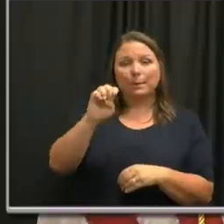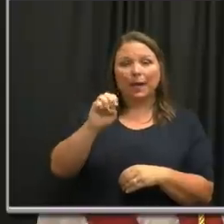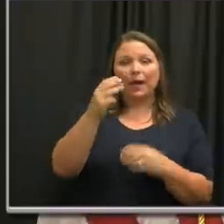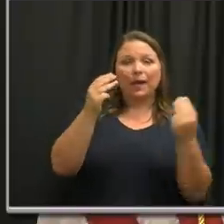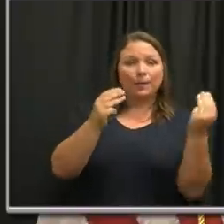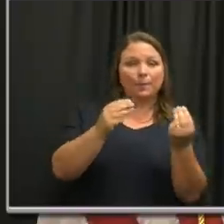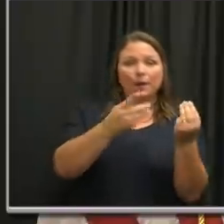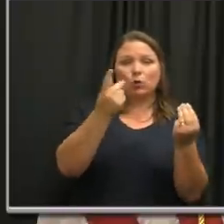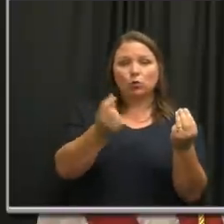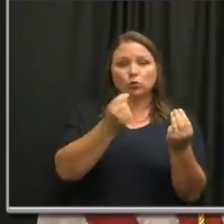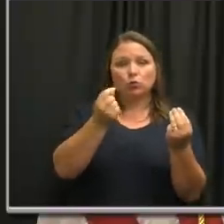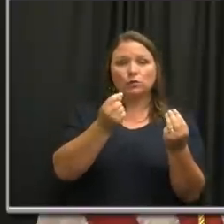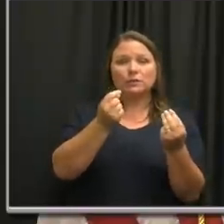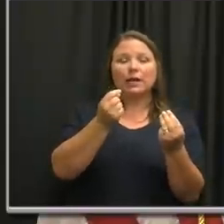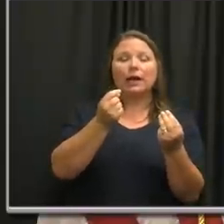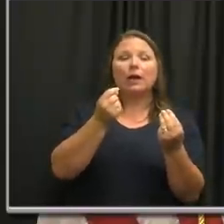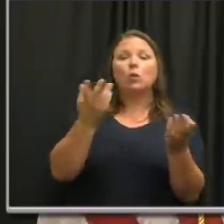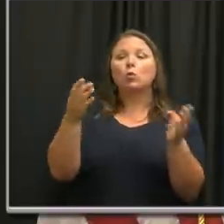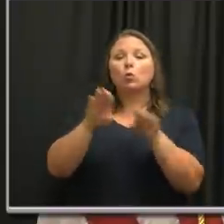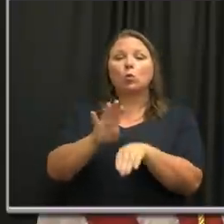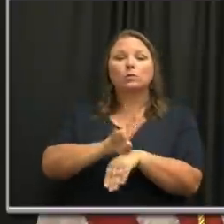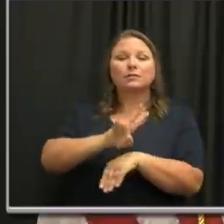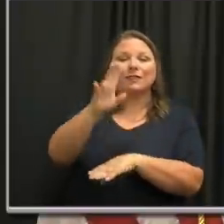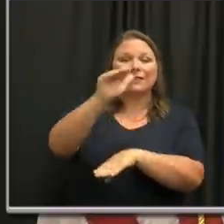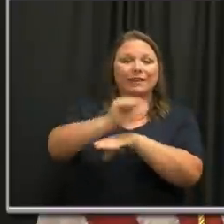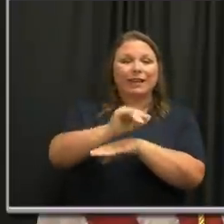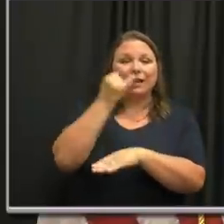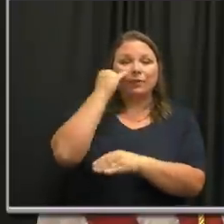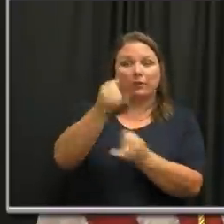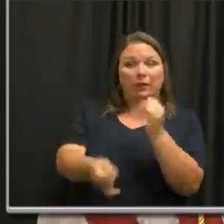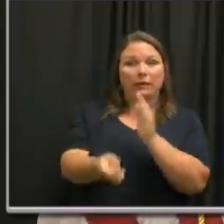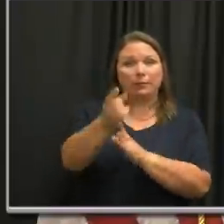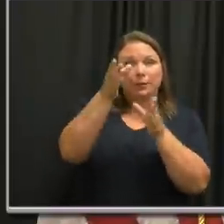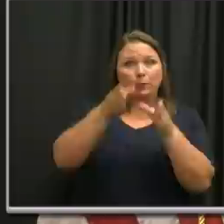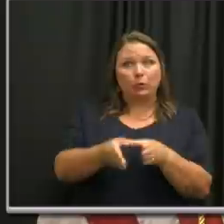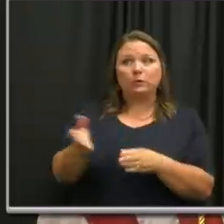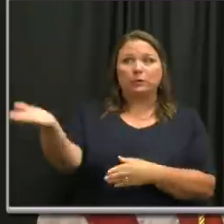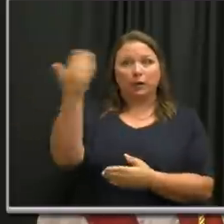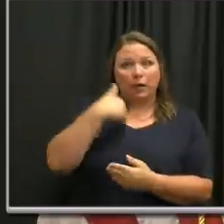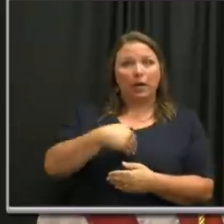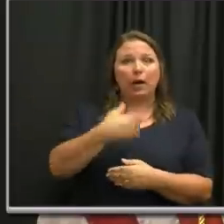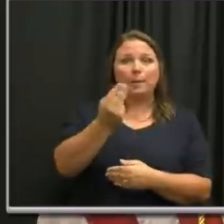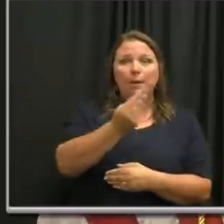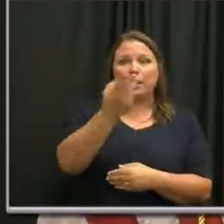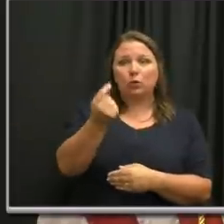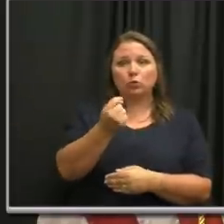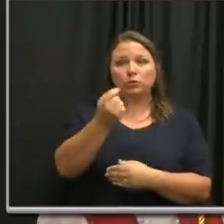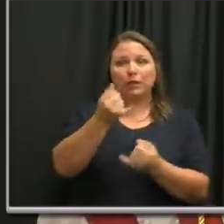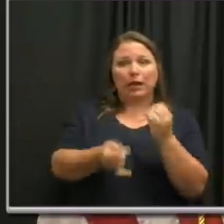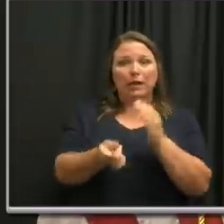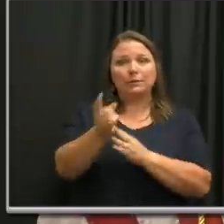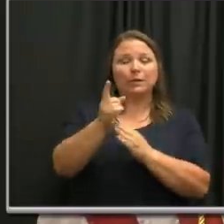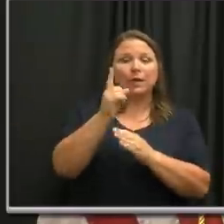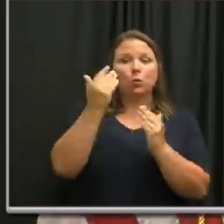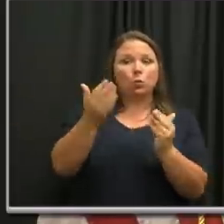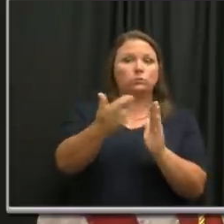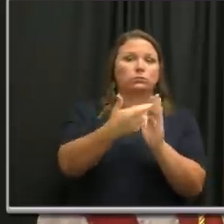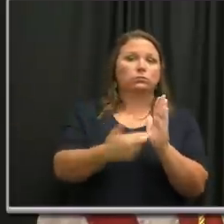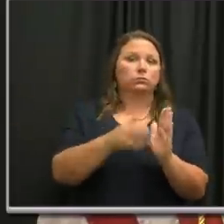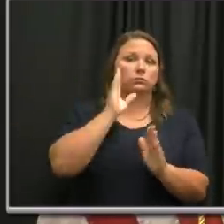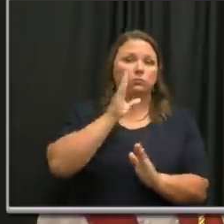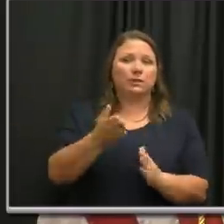7 p.m. So if you're the last-minute person, come out and see us Monday and Tuesday, and we will get you registered.